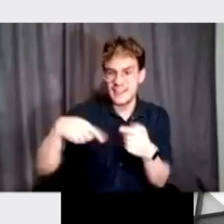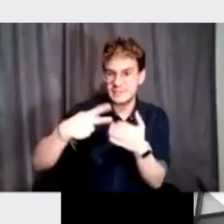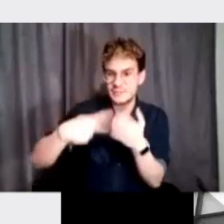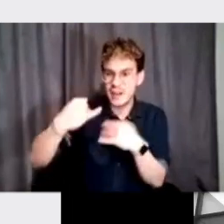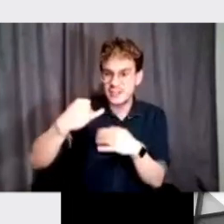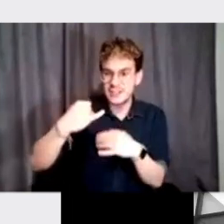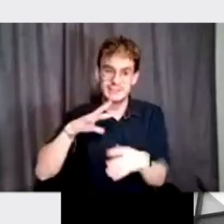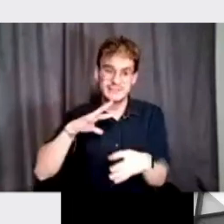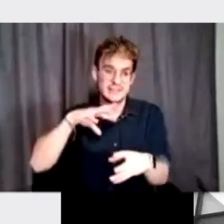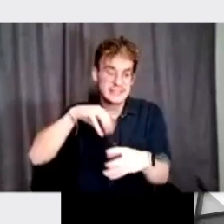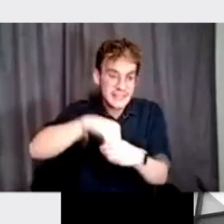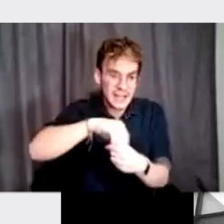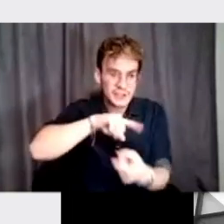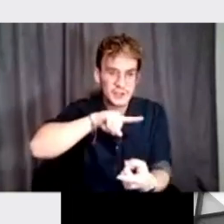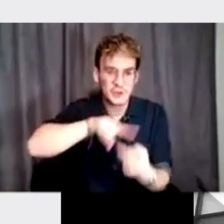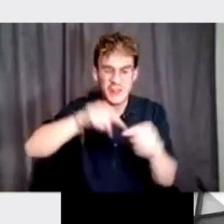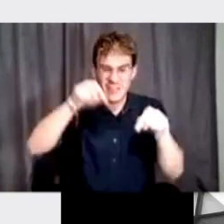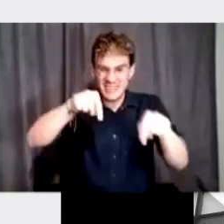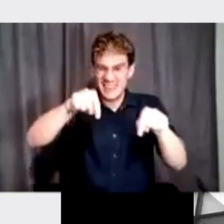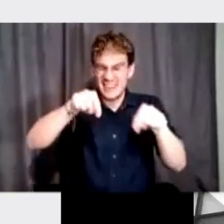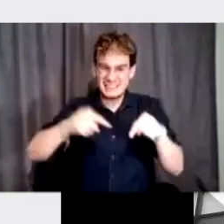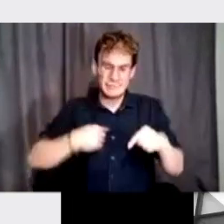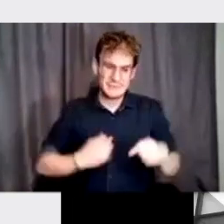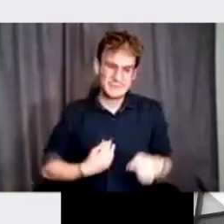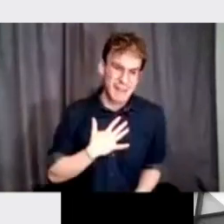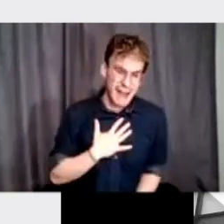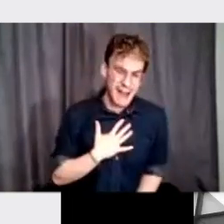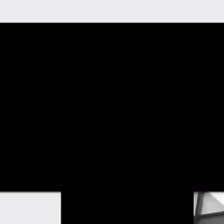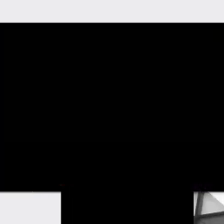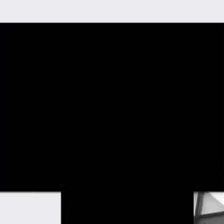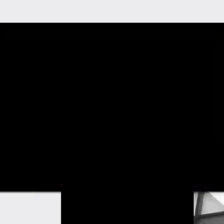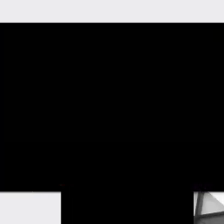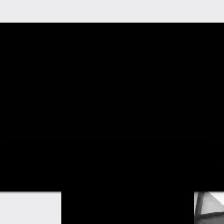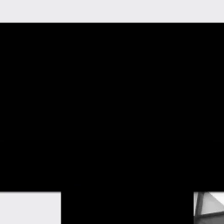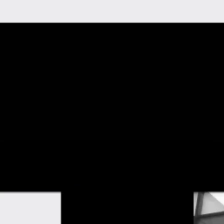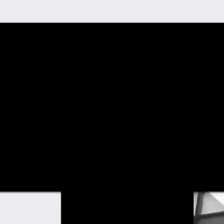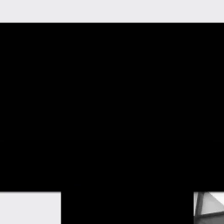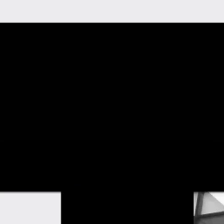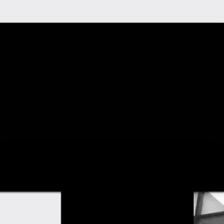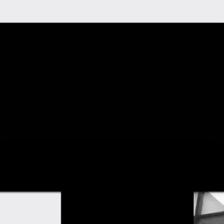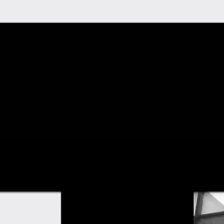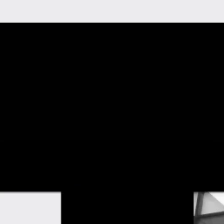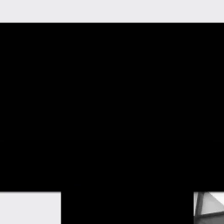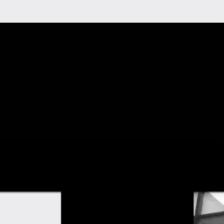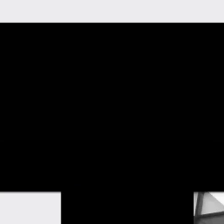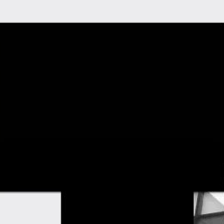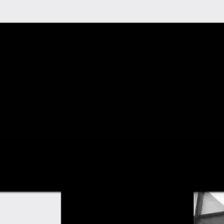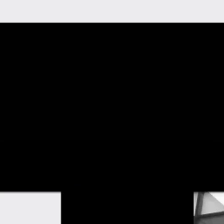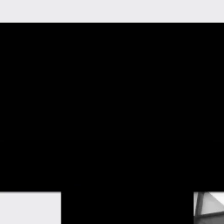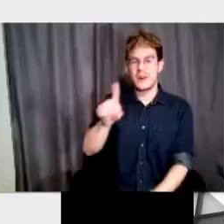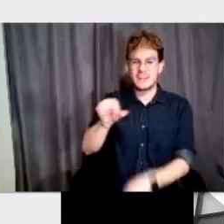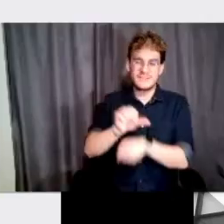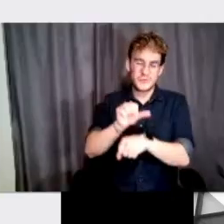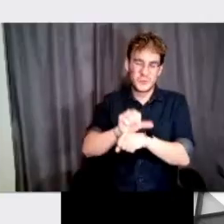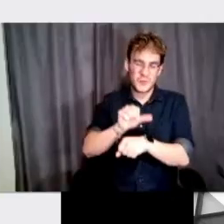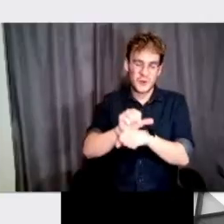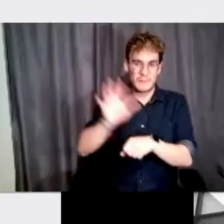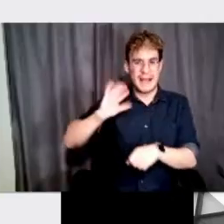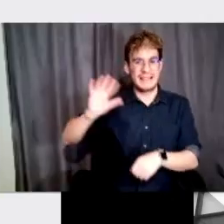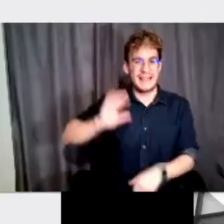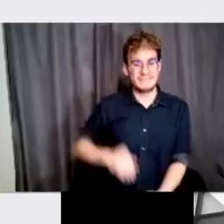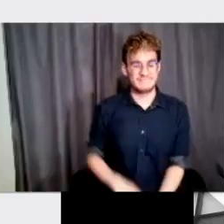so much to do and was so inspired by the work that Massimo did with the Unimark team back then.